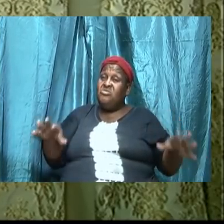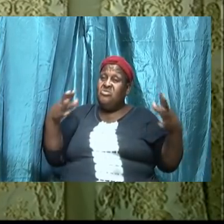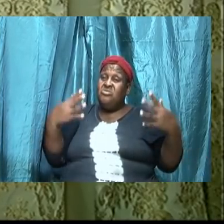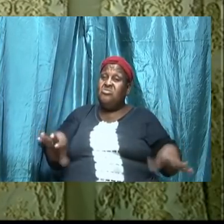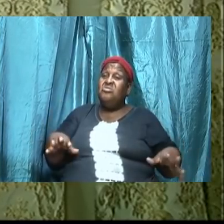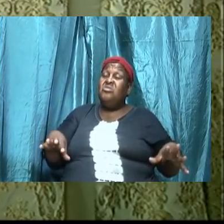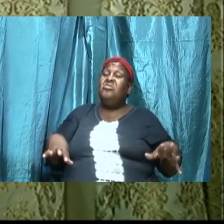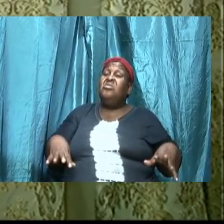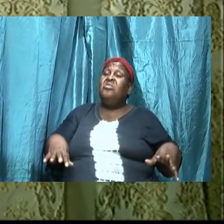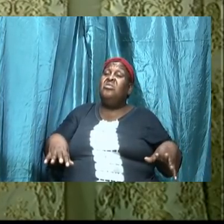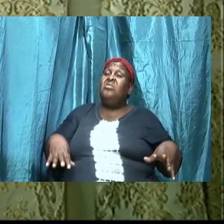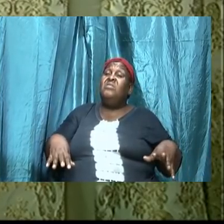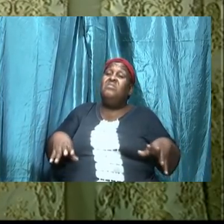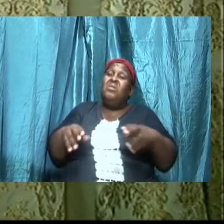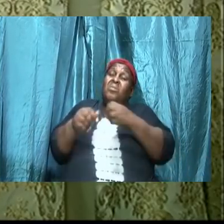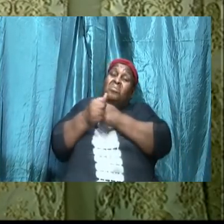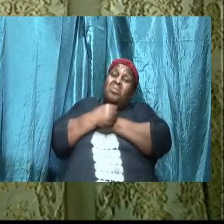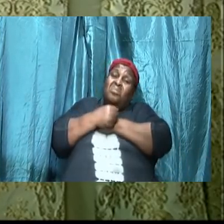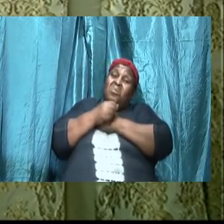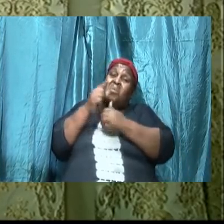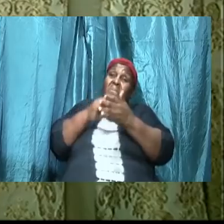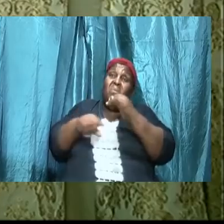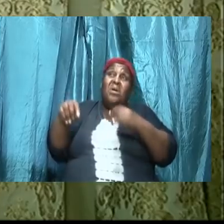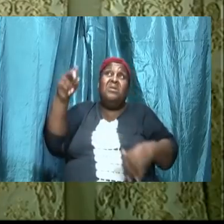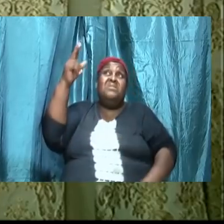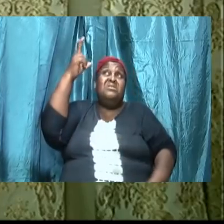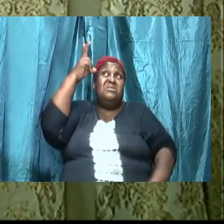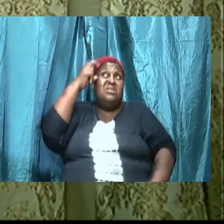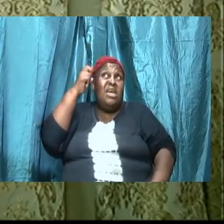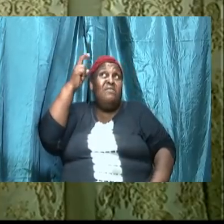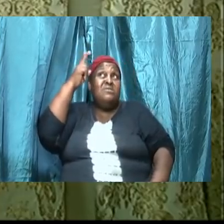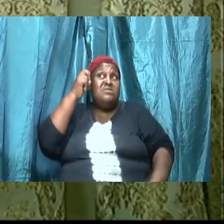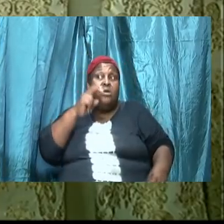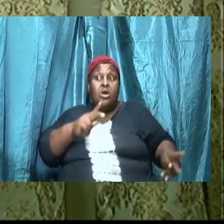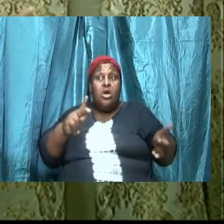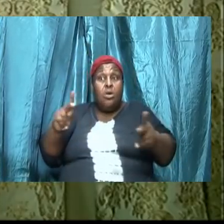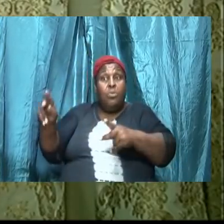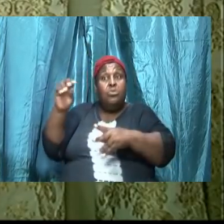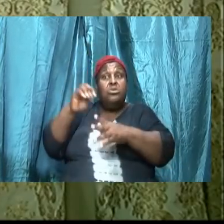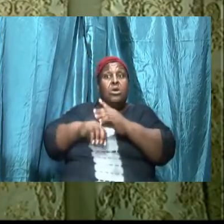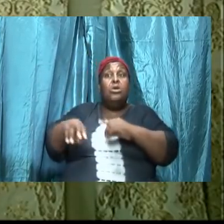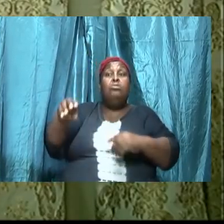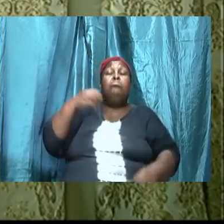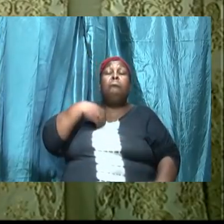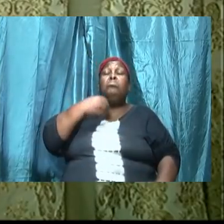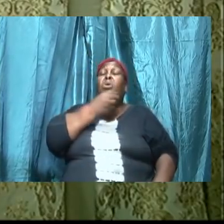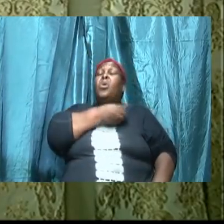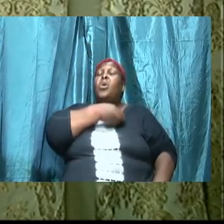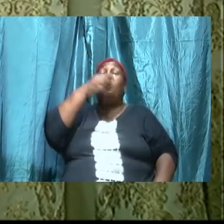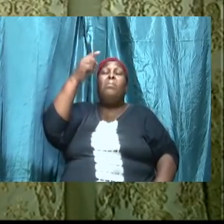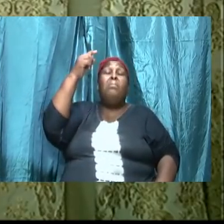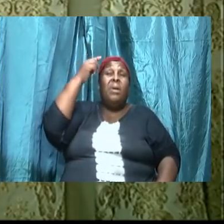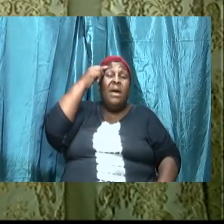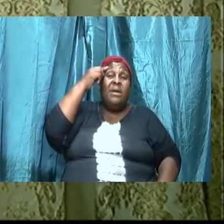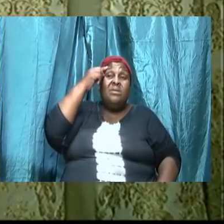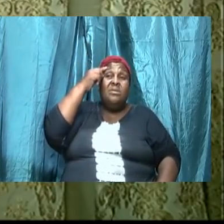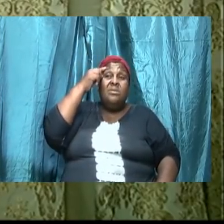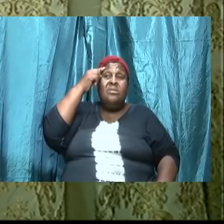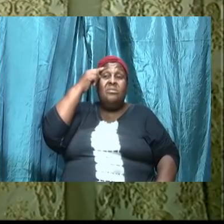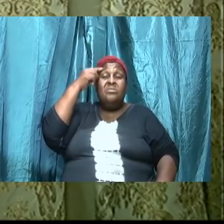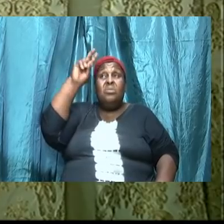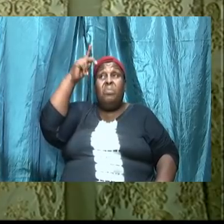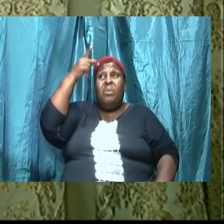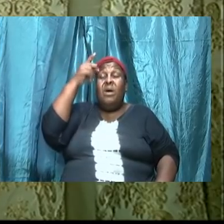these imaginations and these thoughts that the adversary tried to inject in our mind so he said cast them down